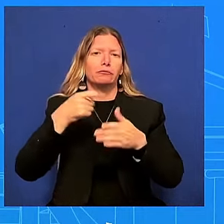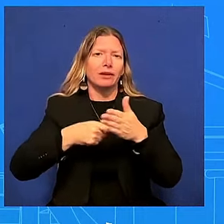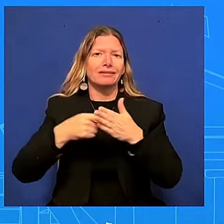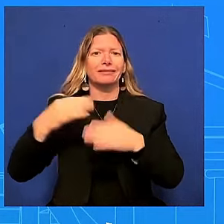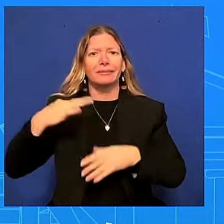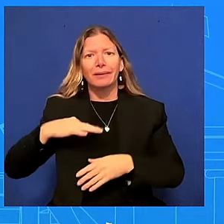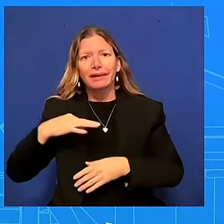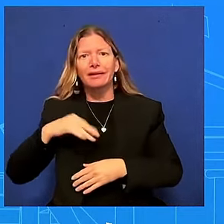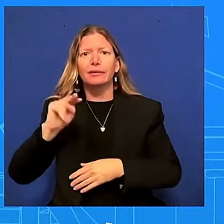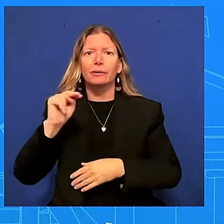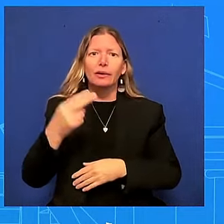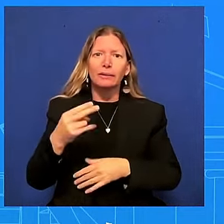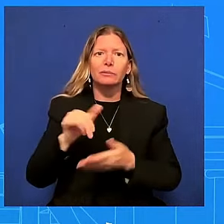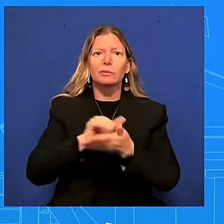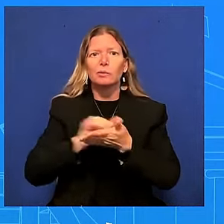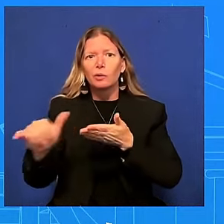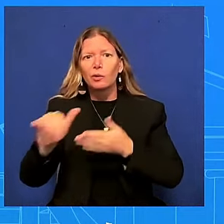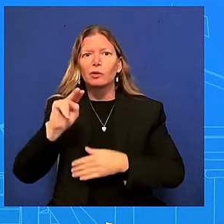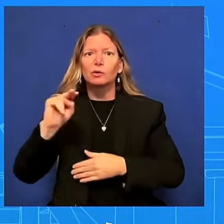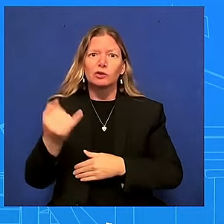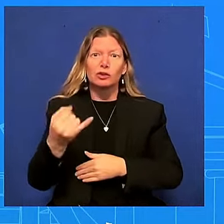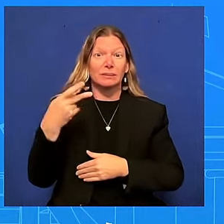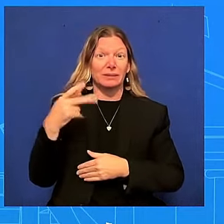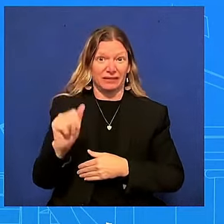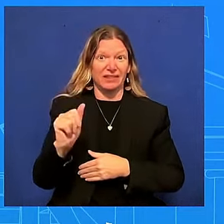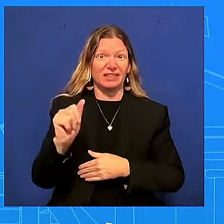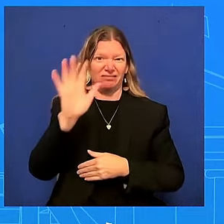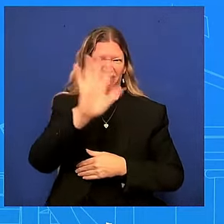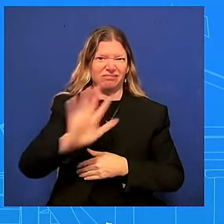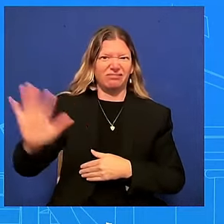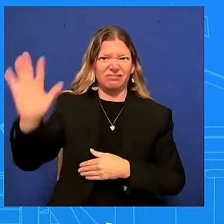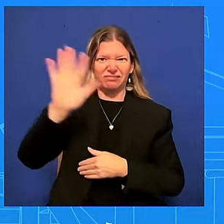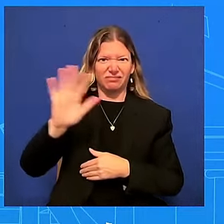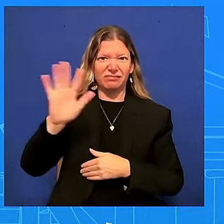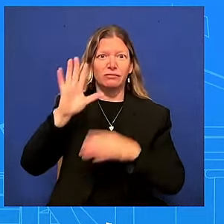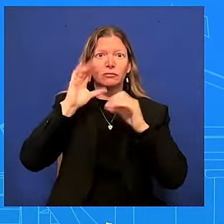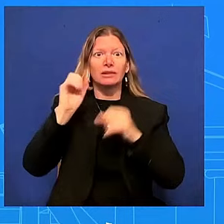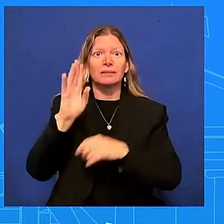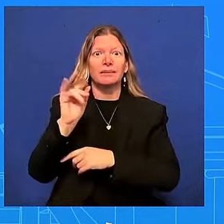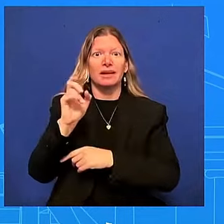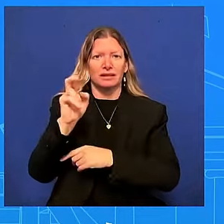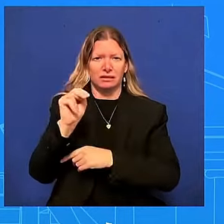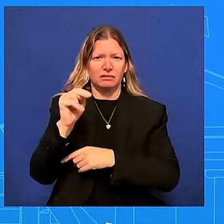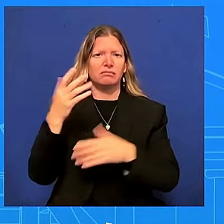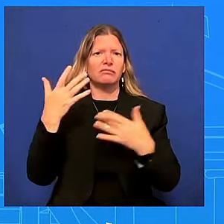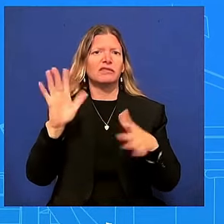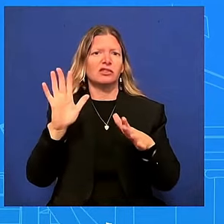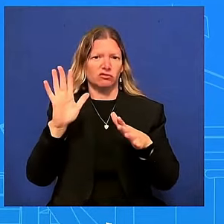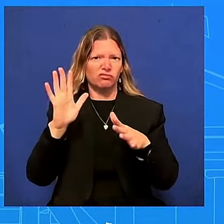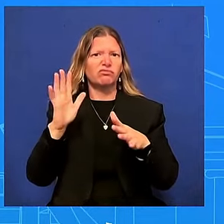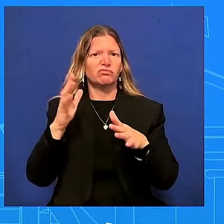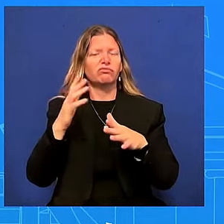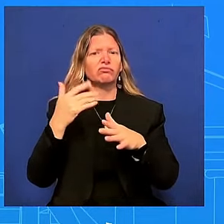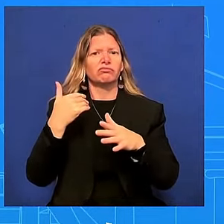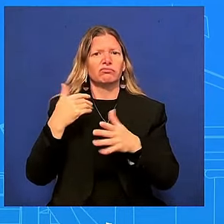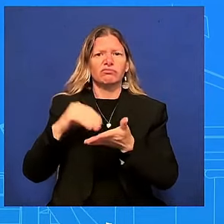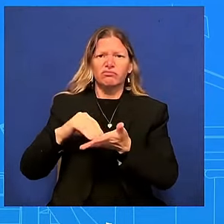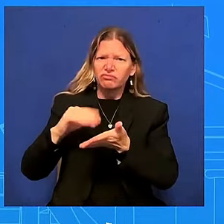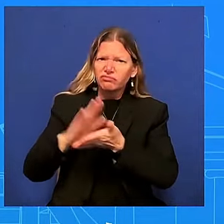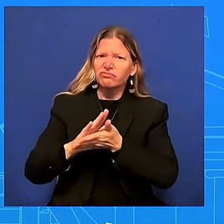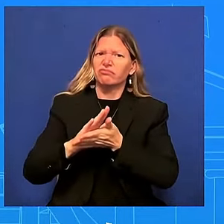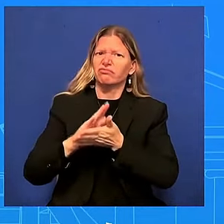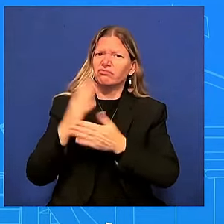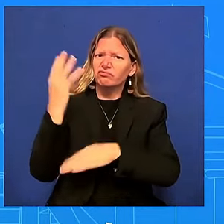production including affordable clean energy congressional republicans are siding with big oil to give out tax cuts while